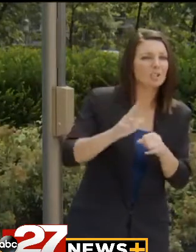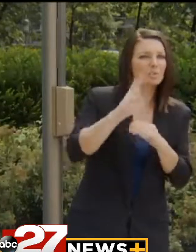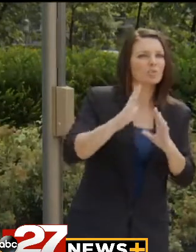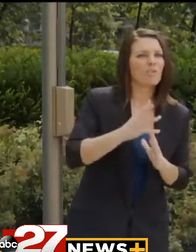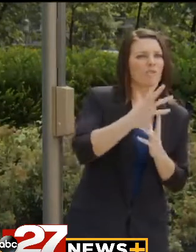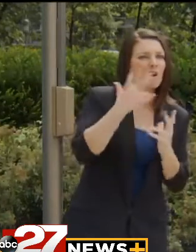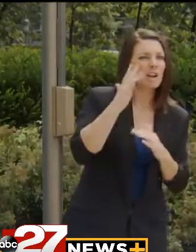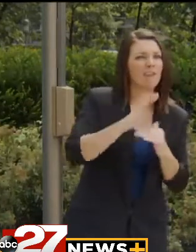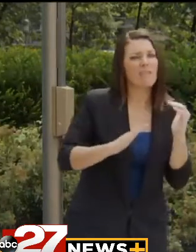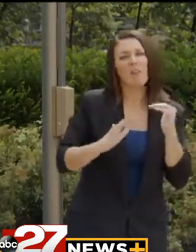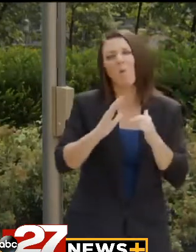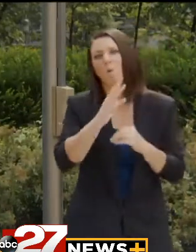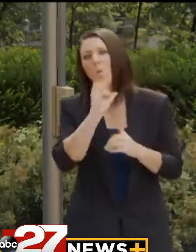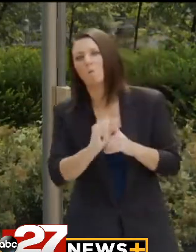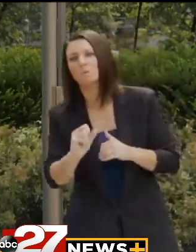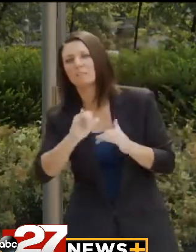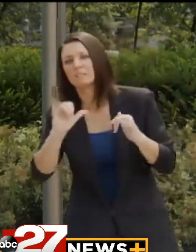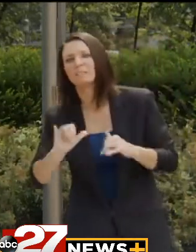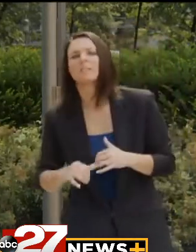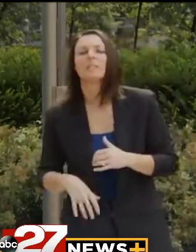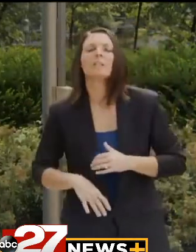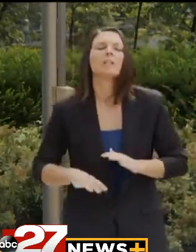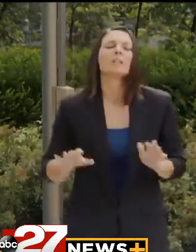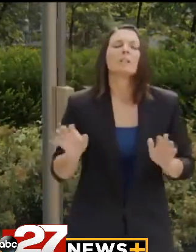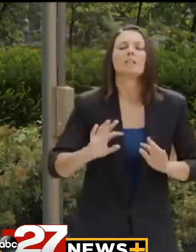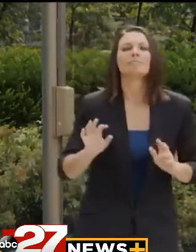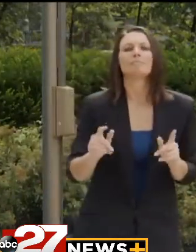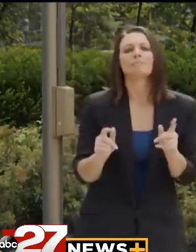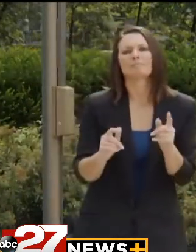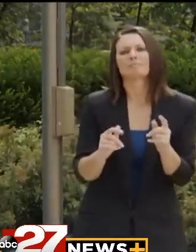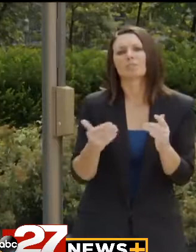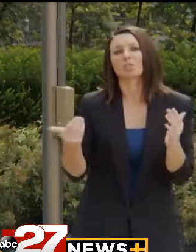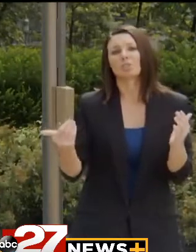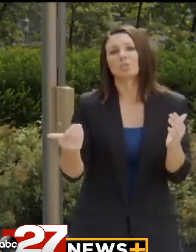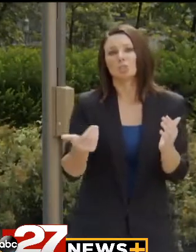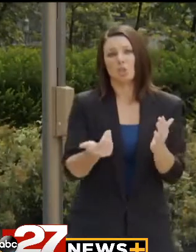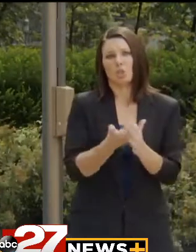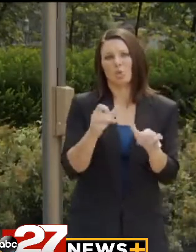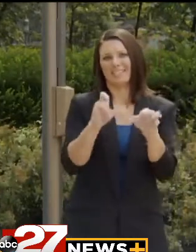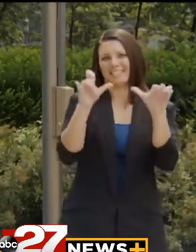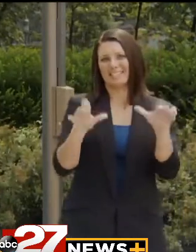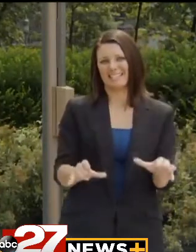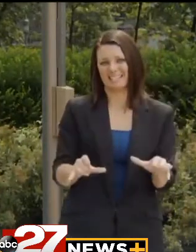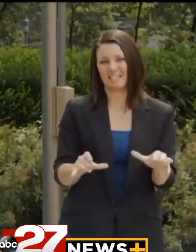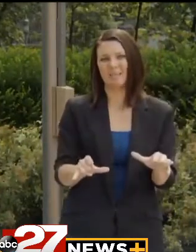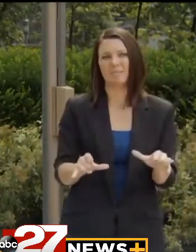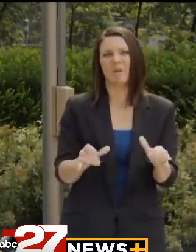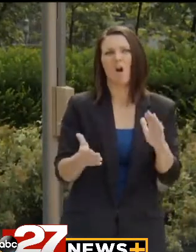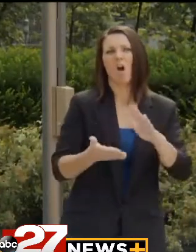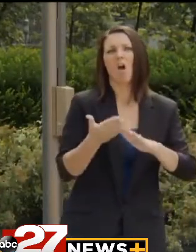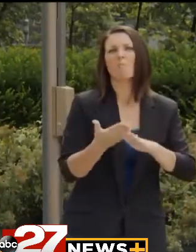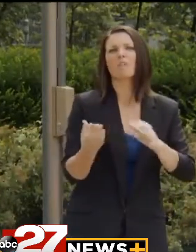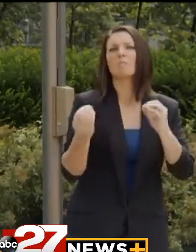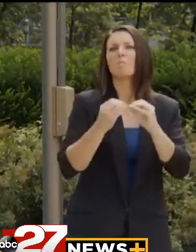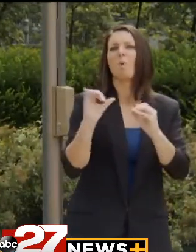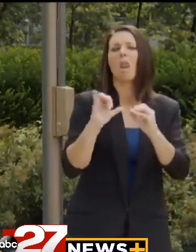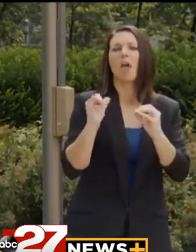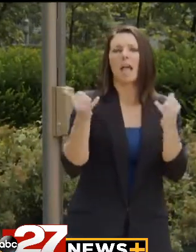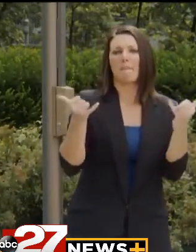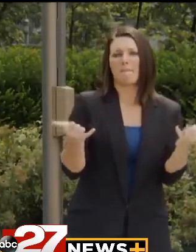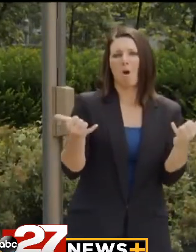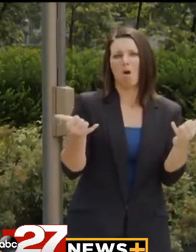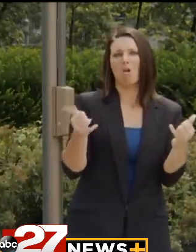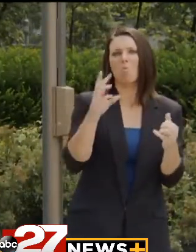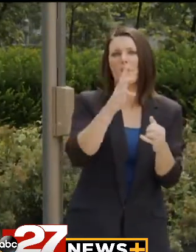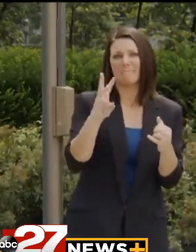system? No. The new, the new system is actually more intuitive and it operates more like the modern websites